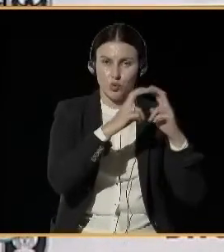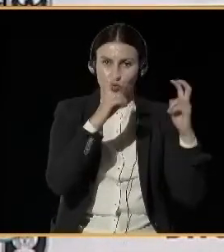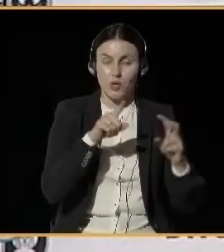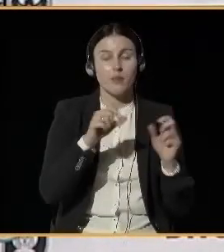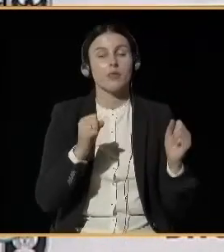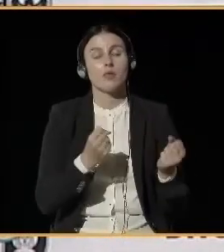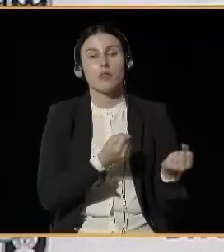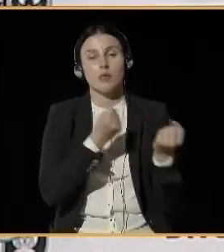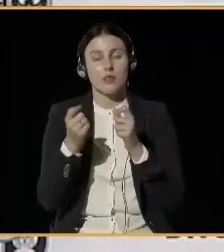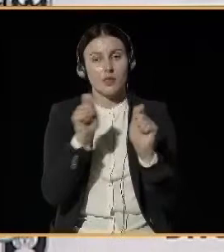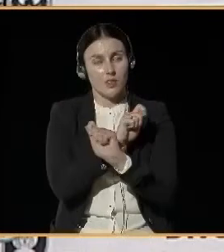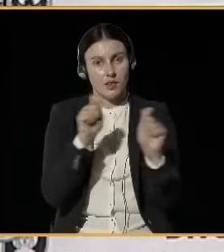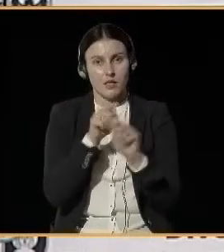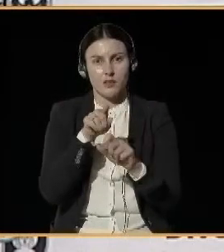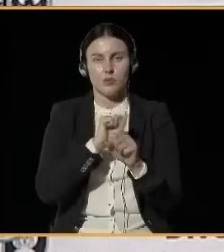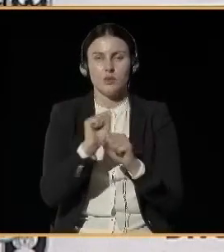much bigger investment.